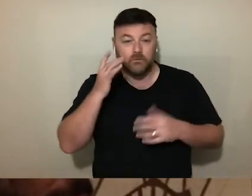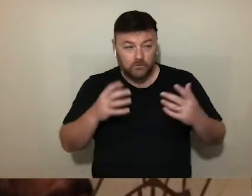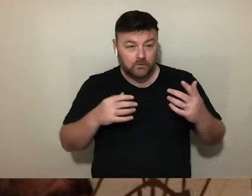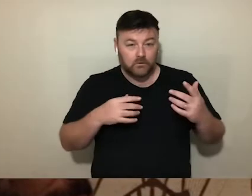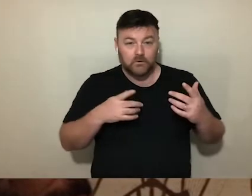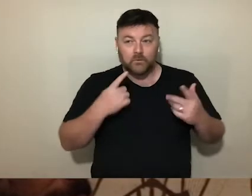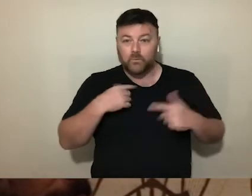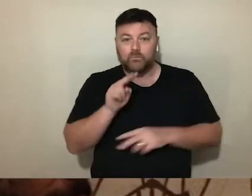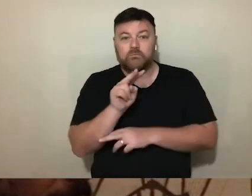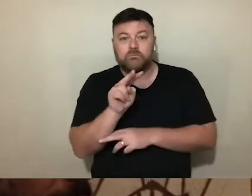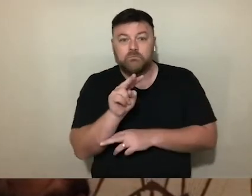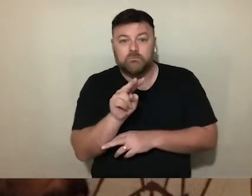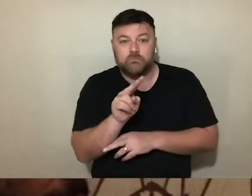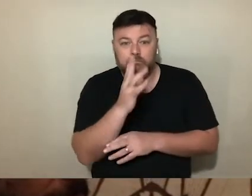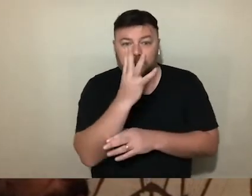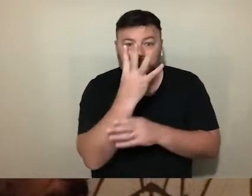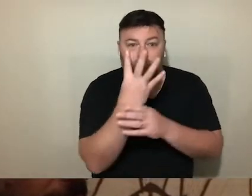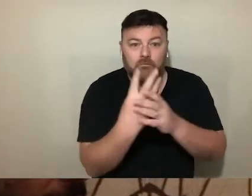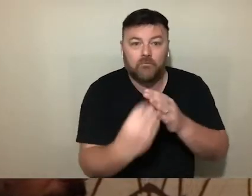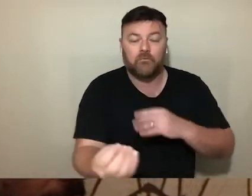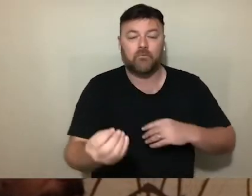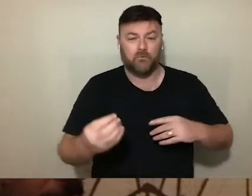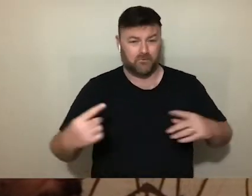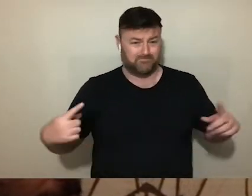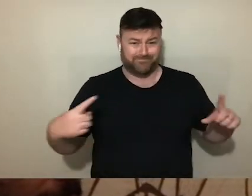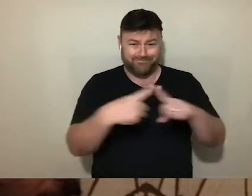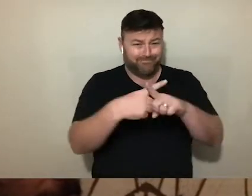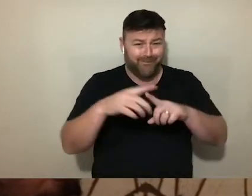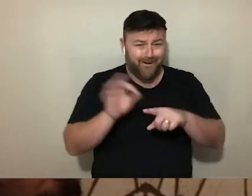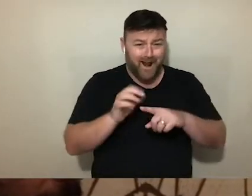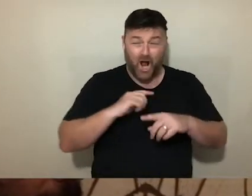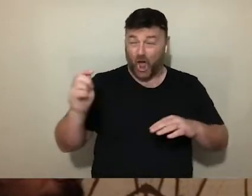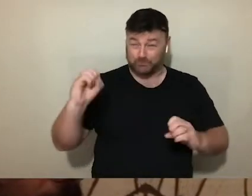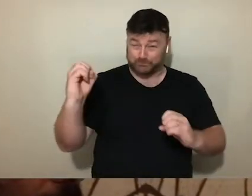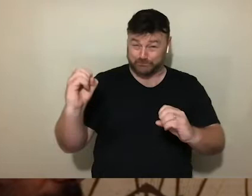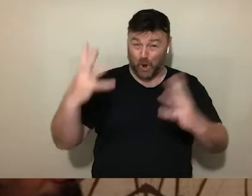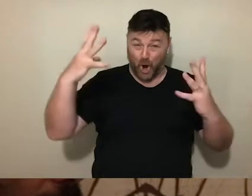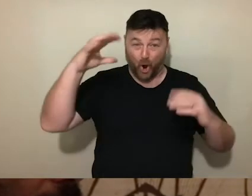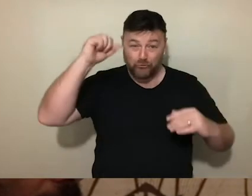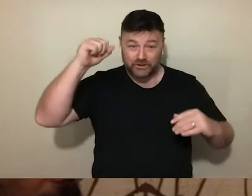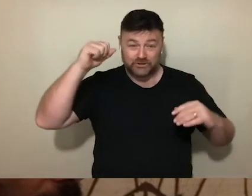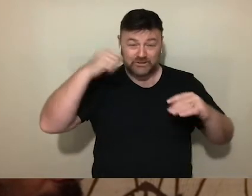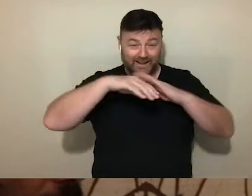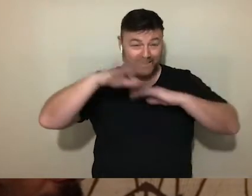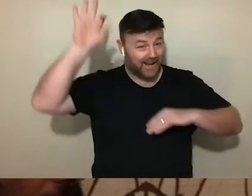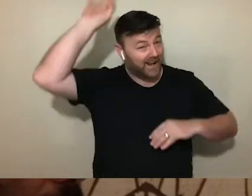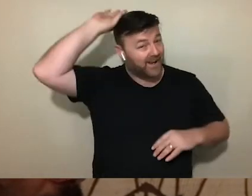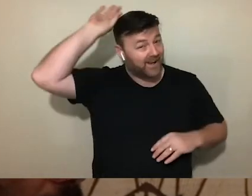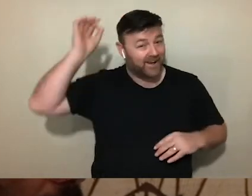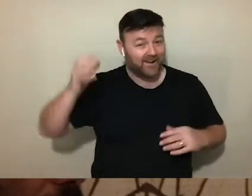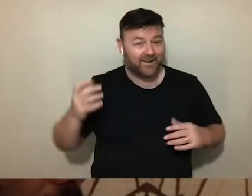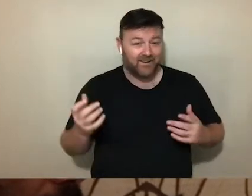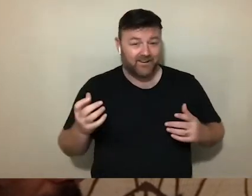TV. It's a colour contradiction. Like fluorescent orange and hair pieces. And I wish